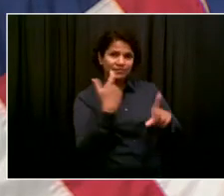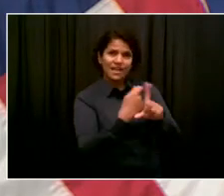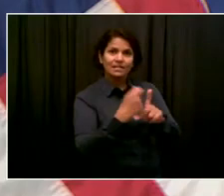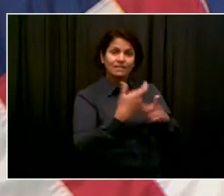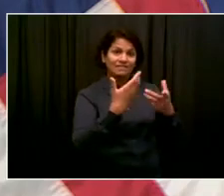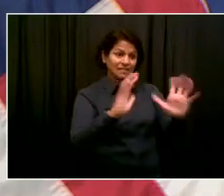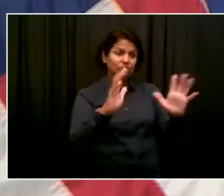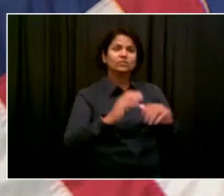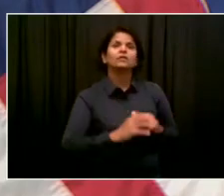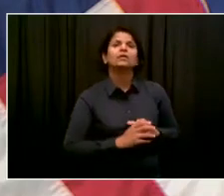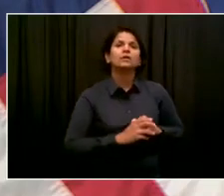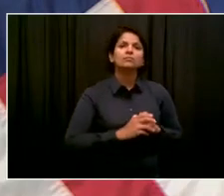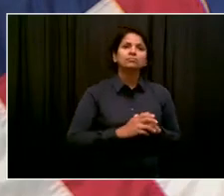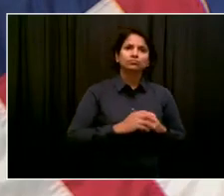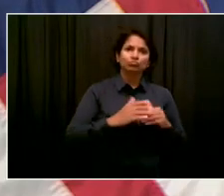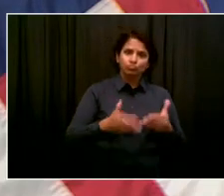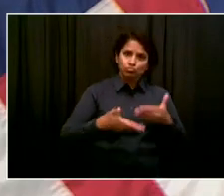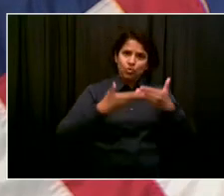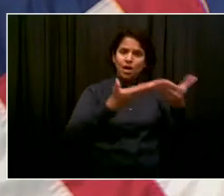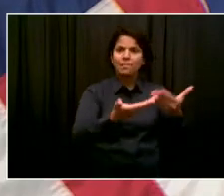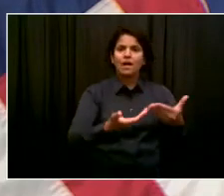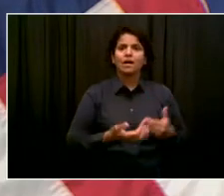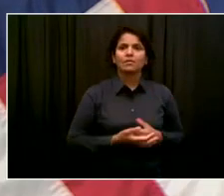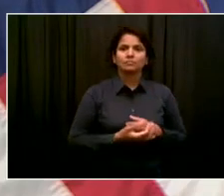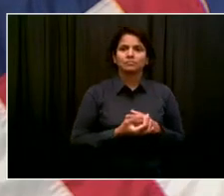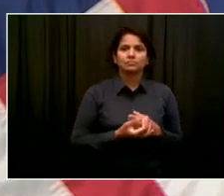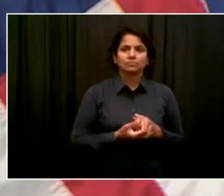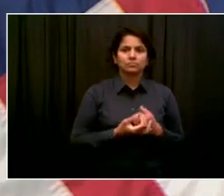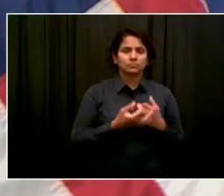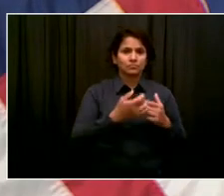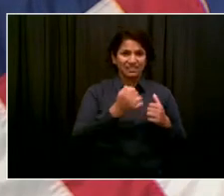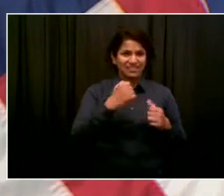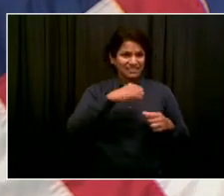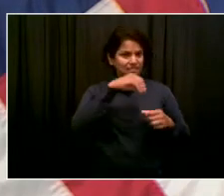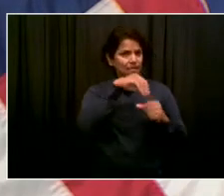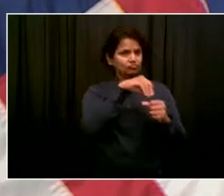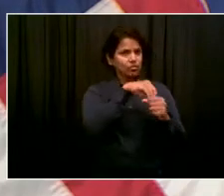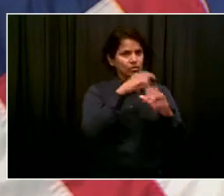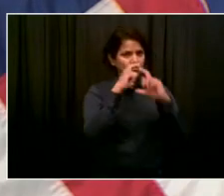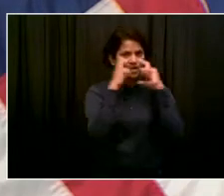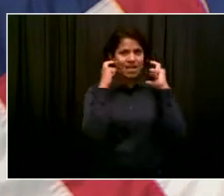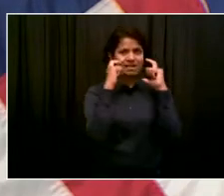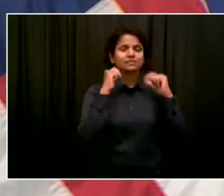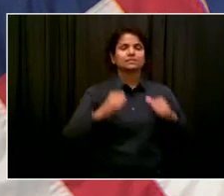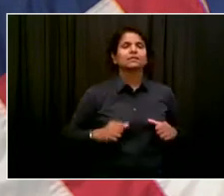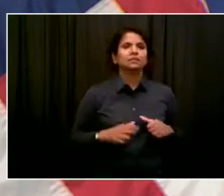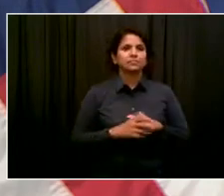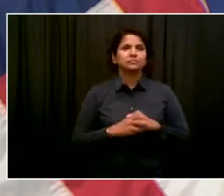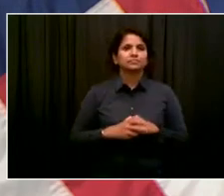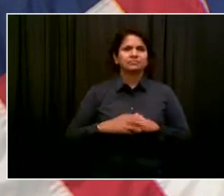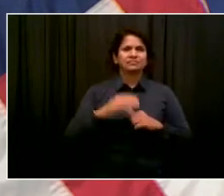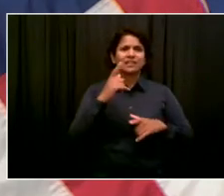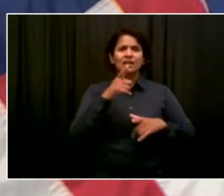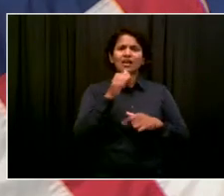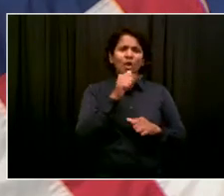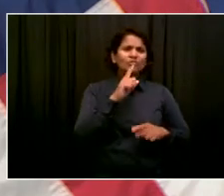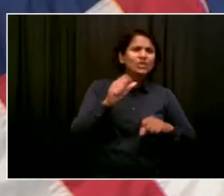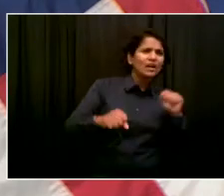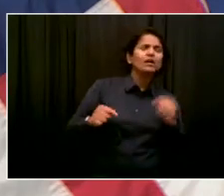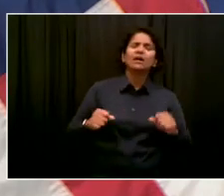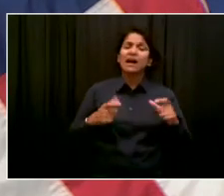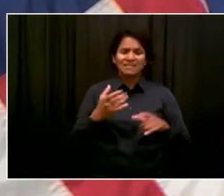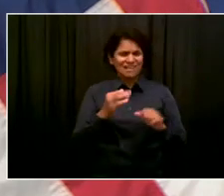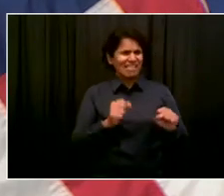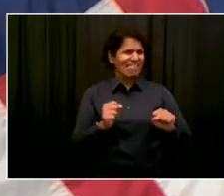sides of your face. And if you are at higher risk, particularly in the context of the Delta variant, it is reasonable to